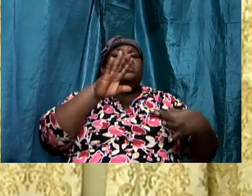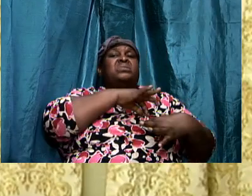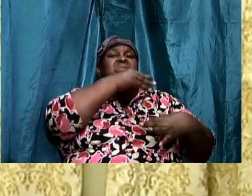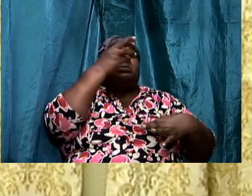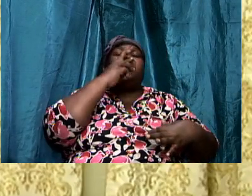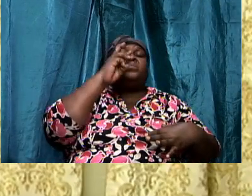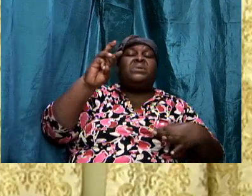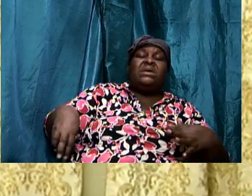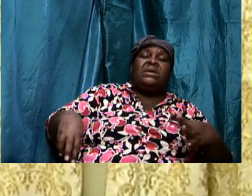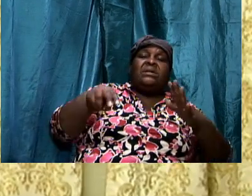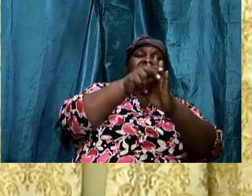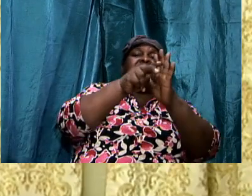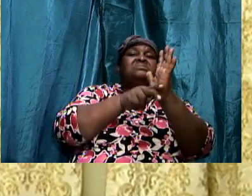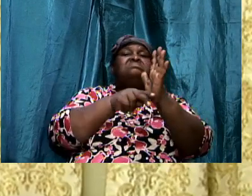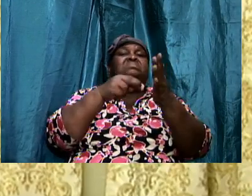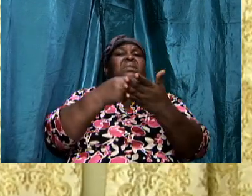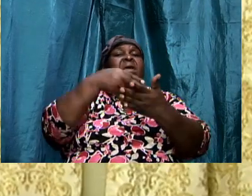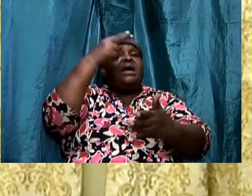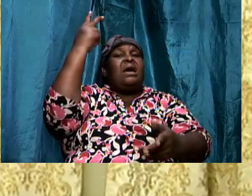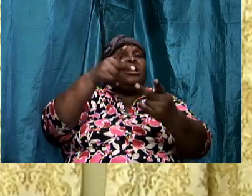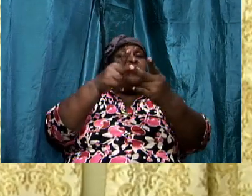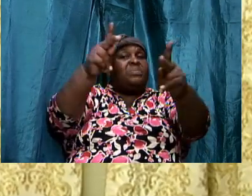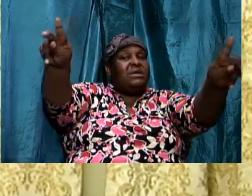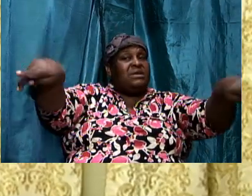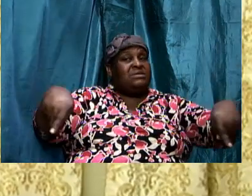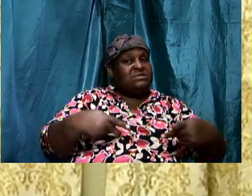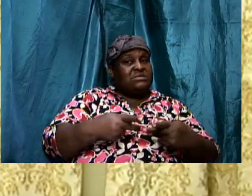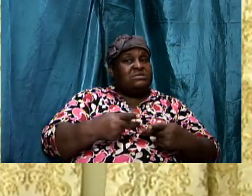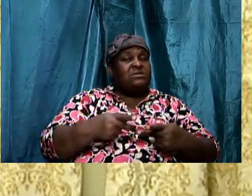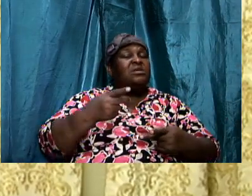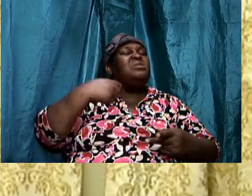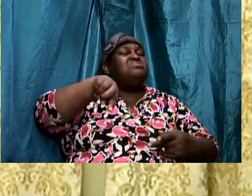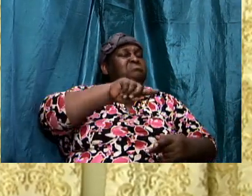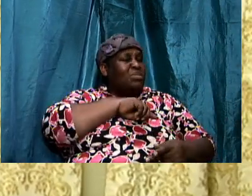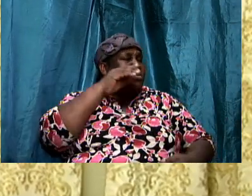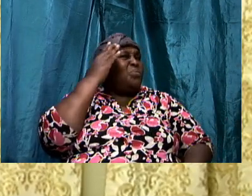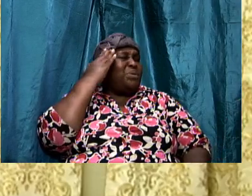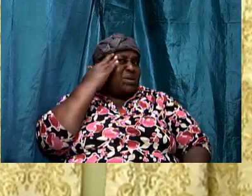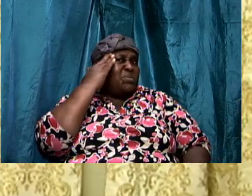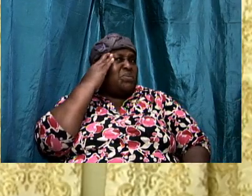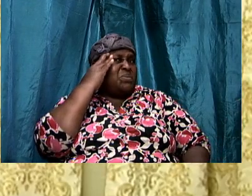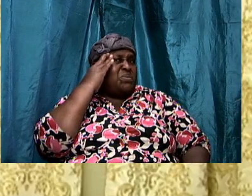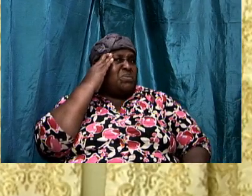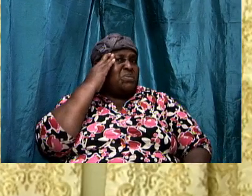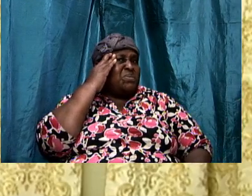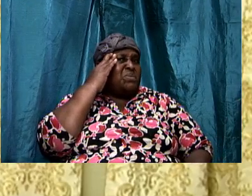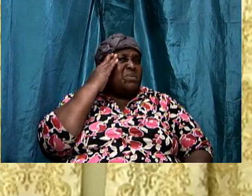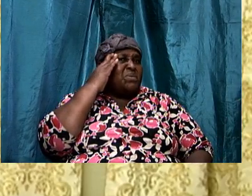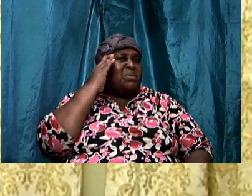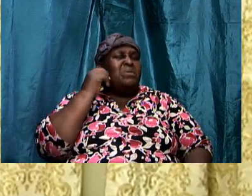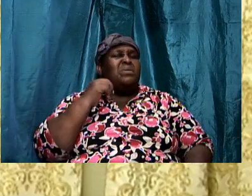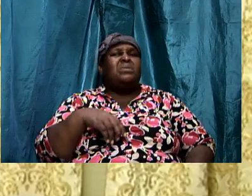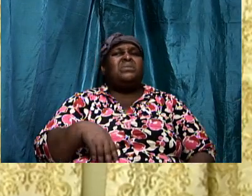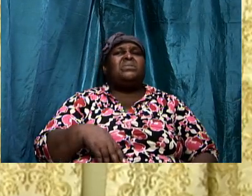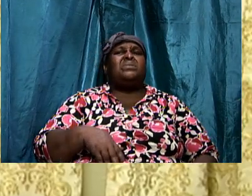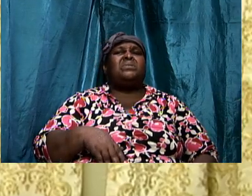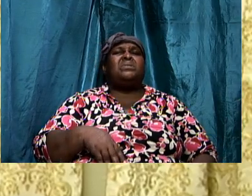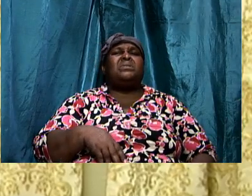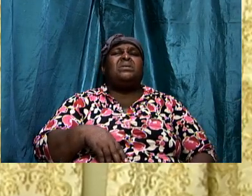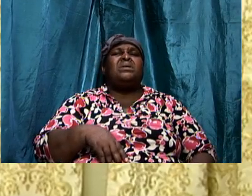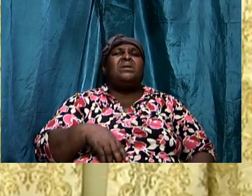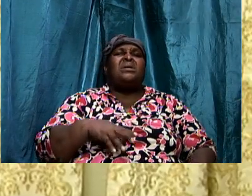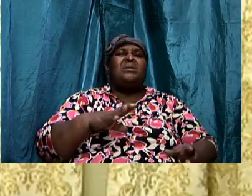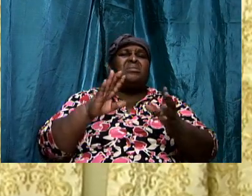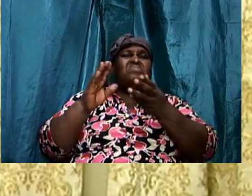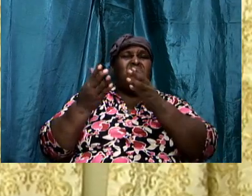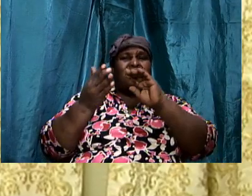wickedness in high places. We know that. And it has become a kind of a